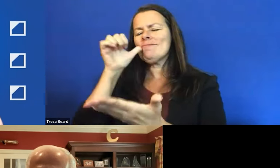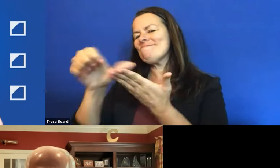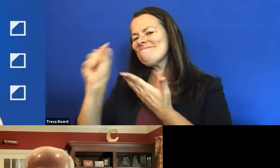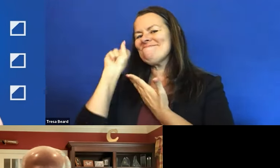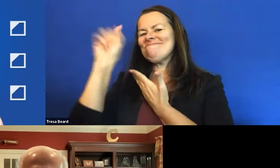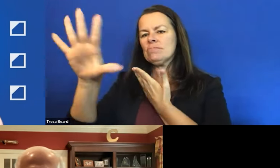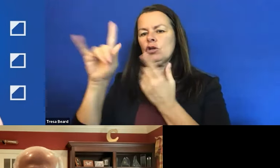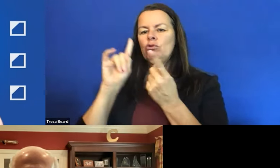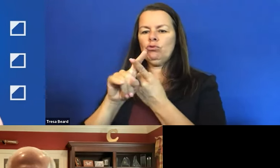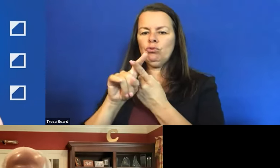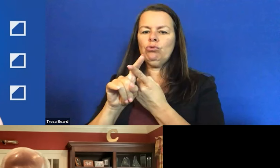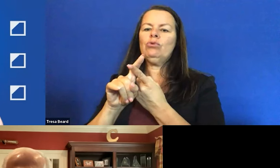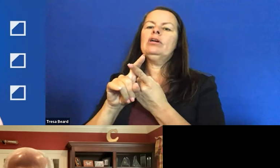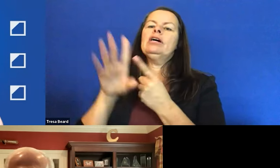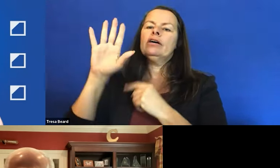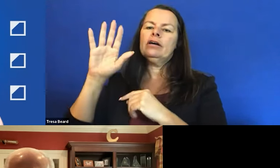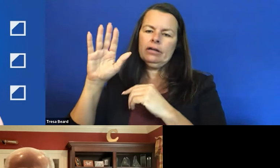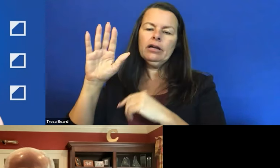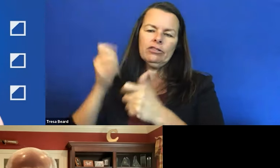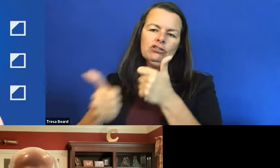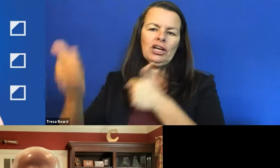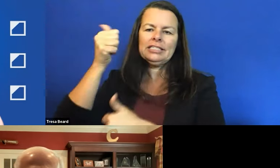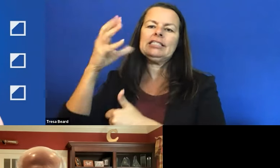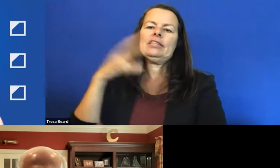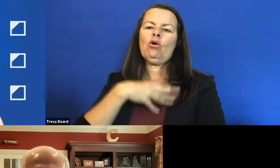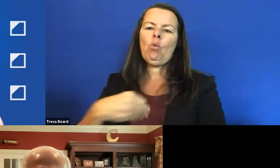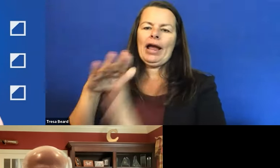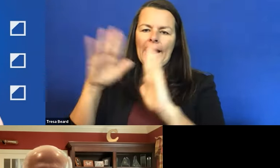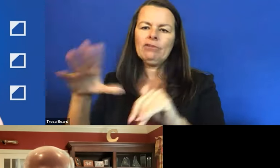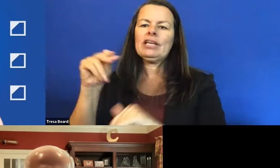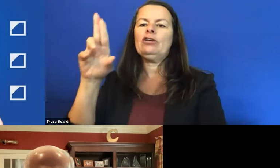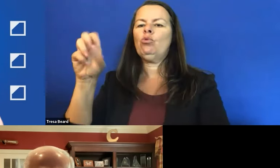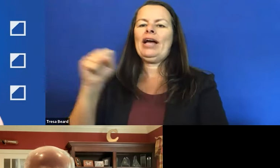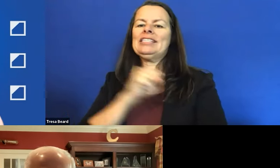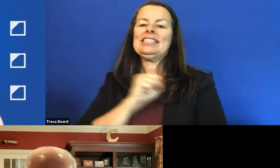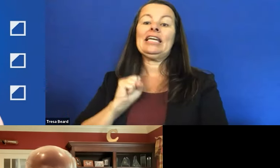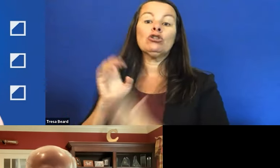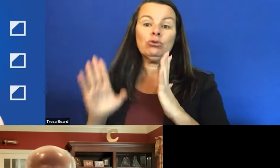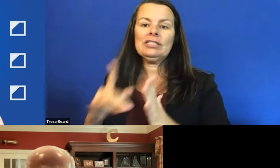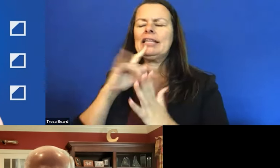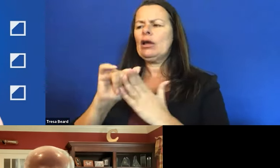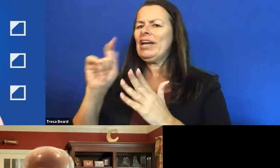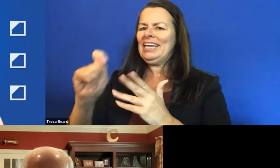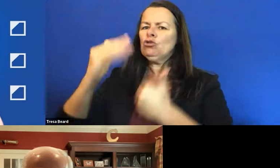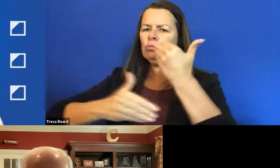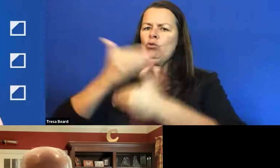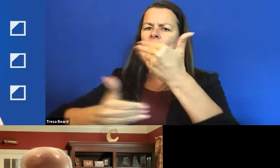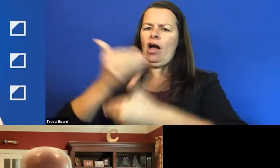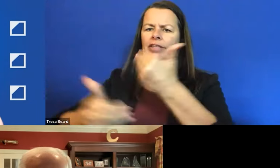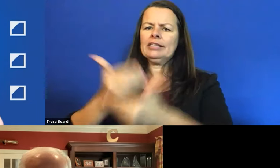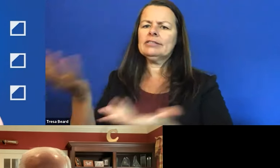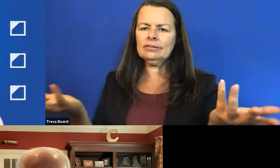and to US senators saying that we need to move on this and we need to move on it now. So